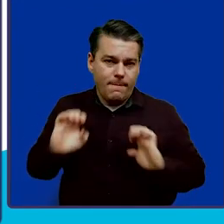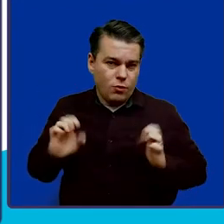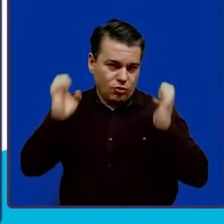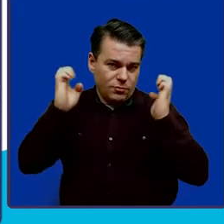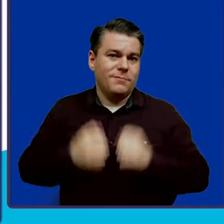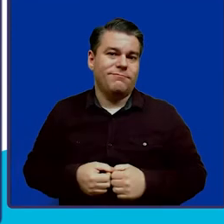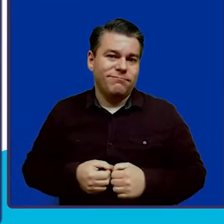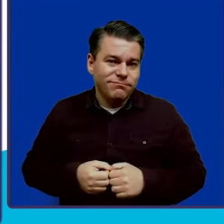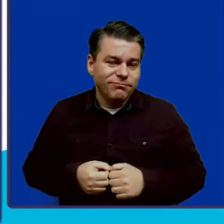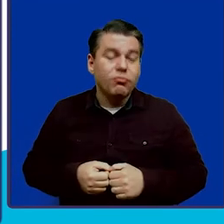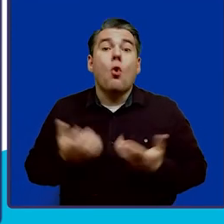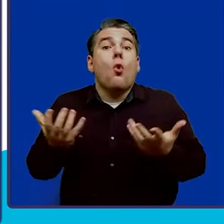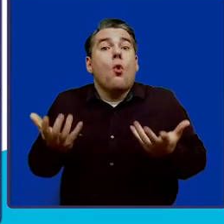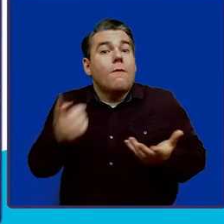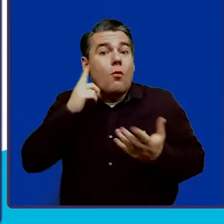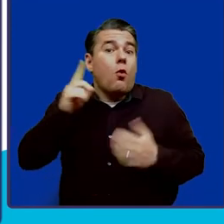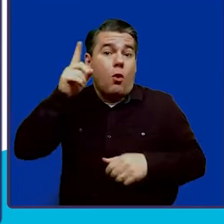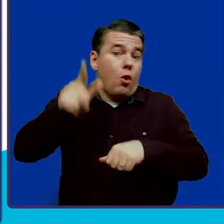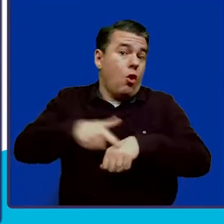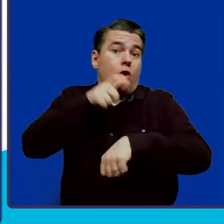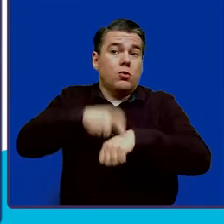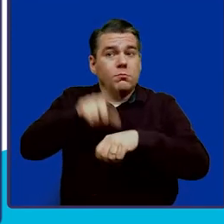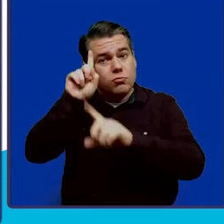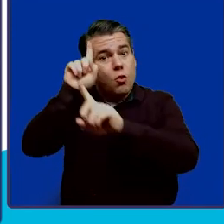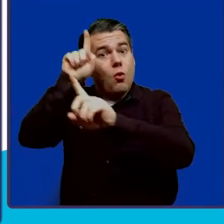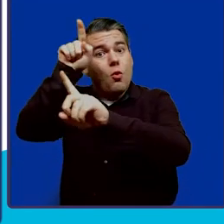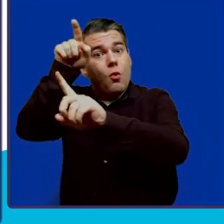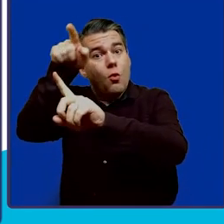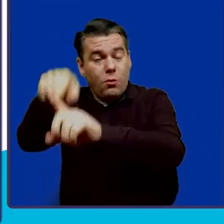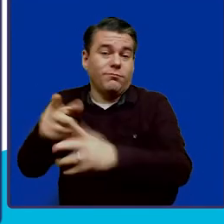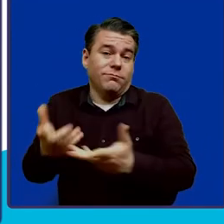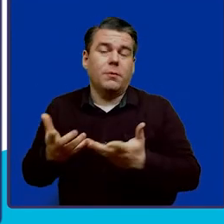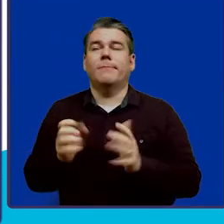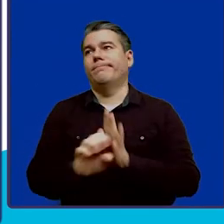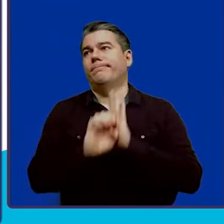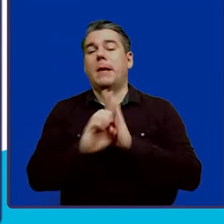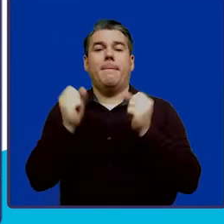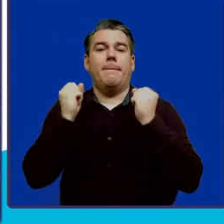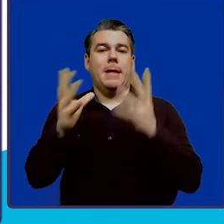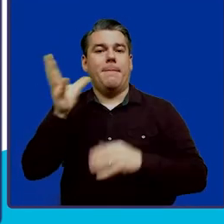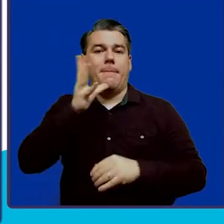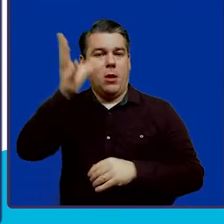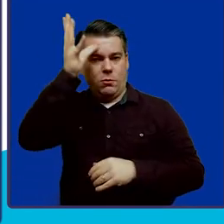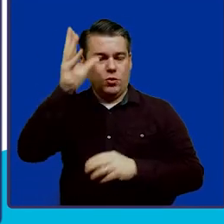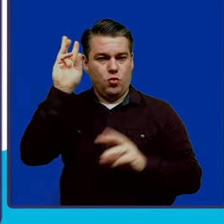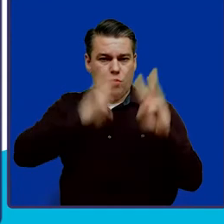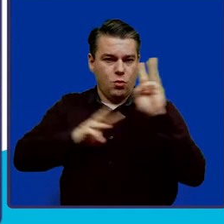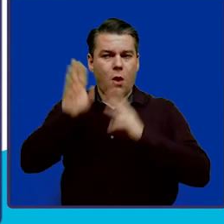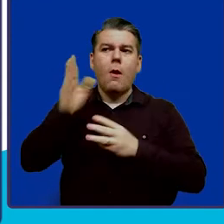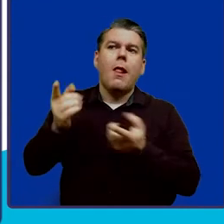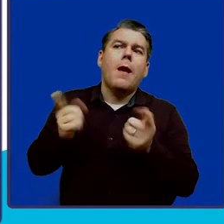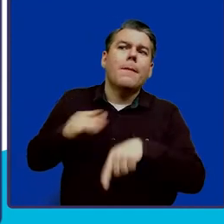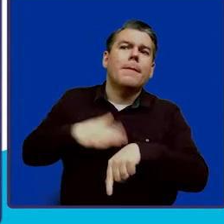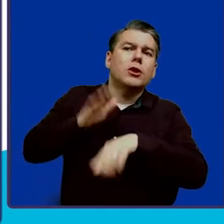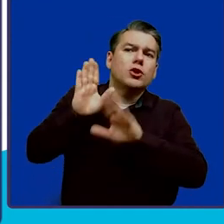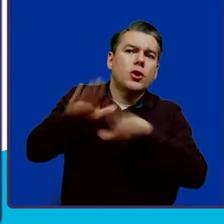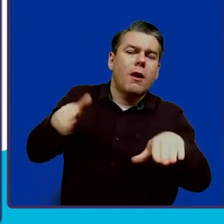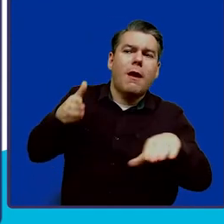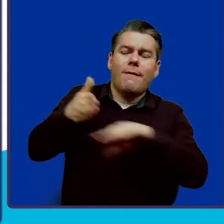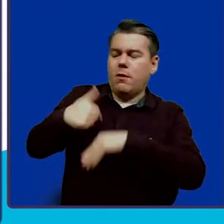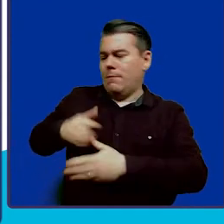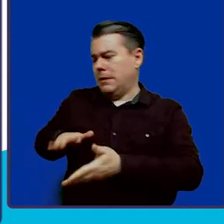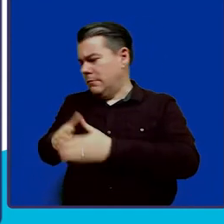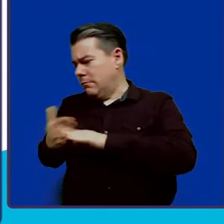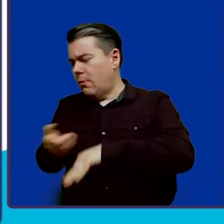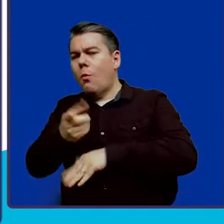fund or for the long term. For example, a lot of parents worry what will happen to their child after they pass